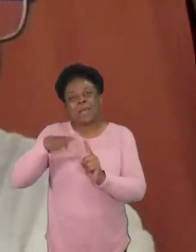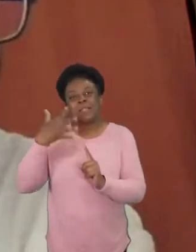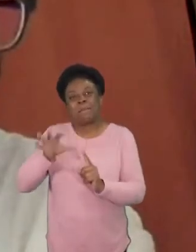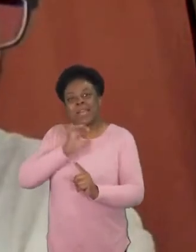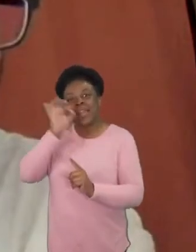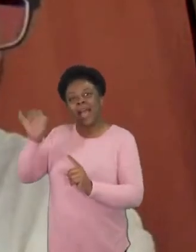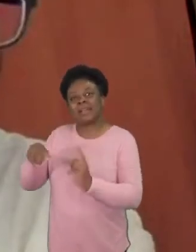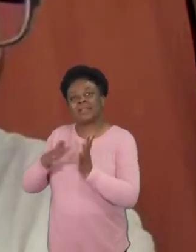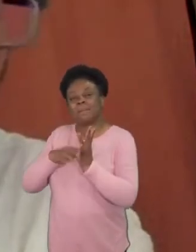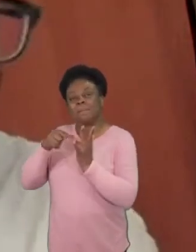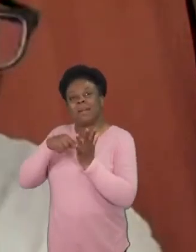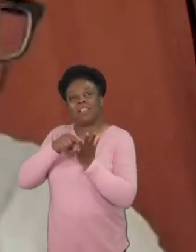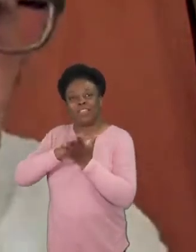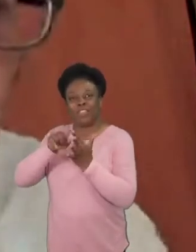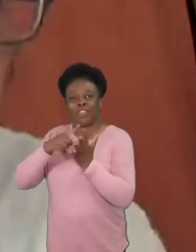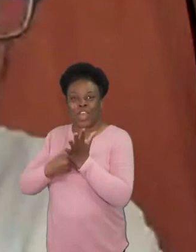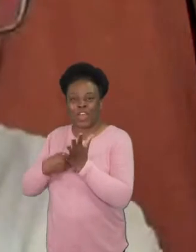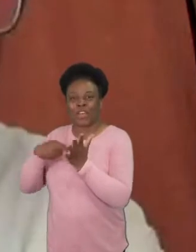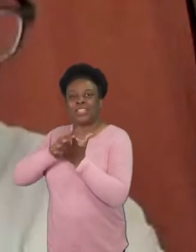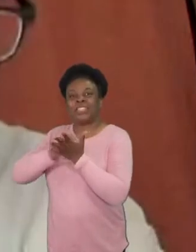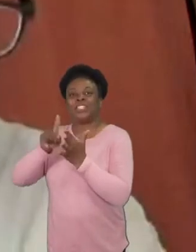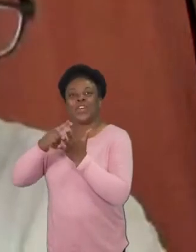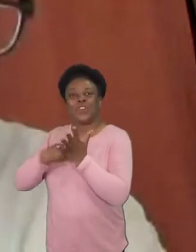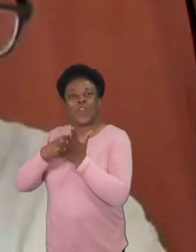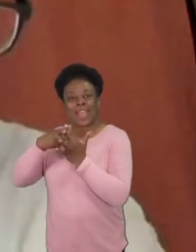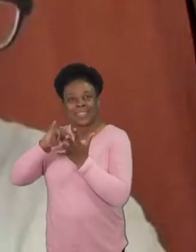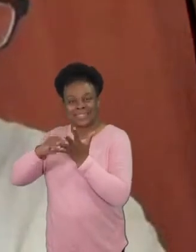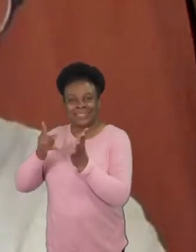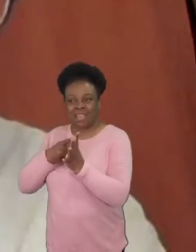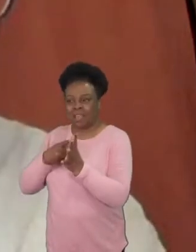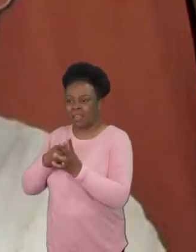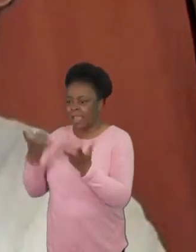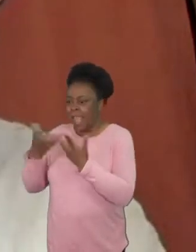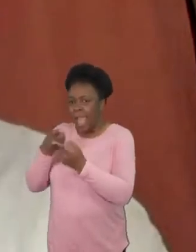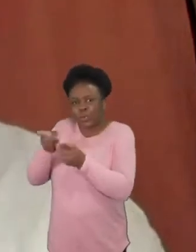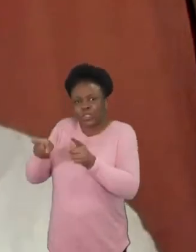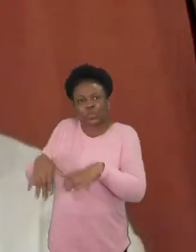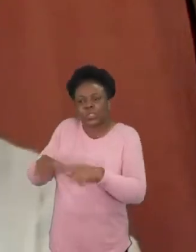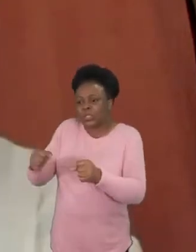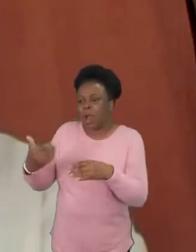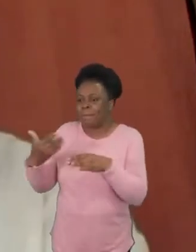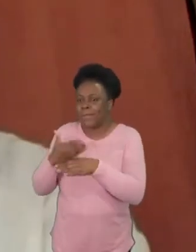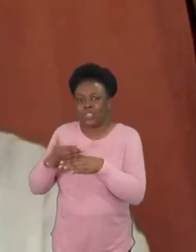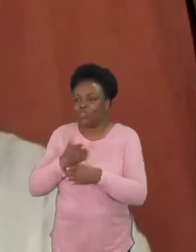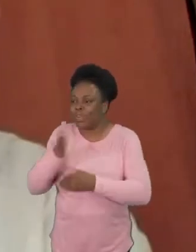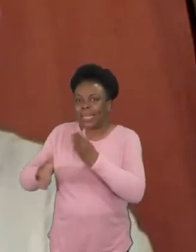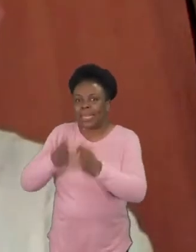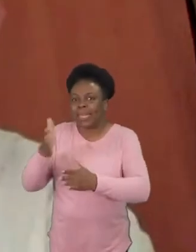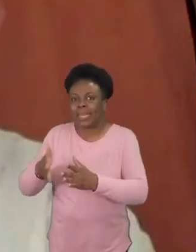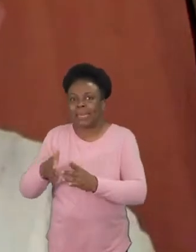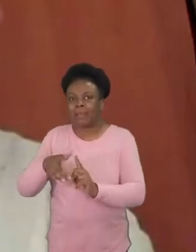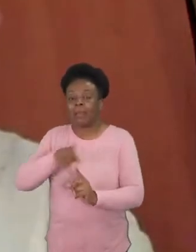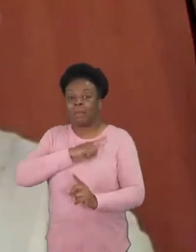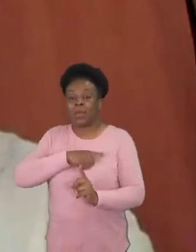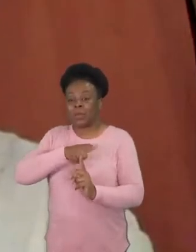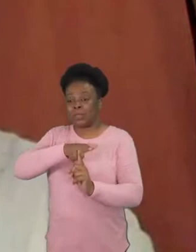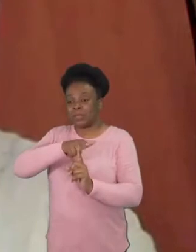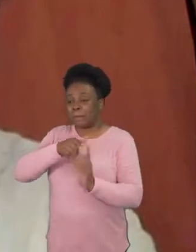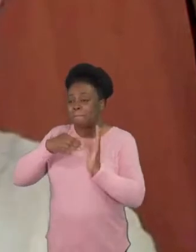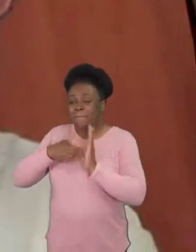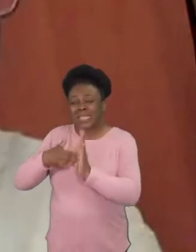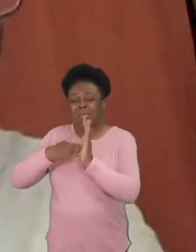lifting 50 million people or 50 000 people off the streets in the home for the dying all this work and she said